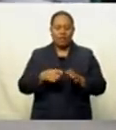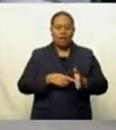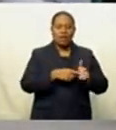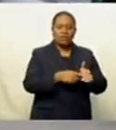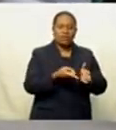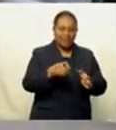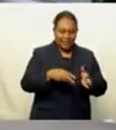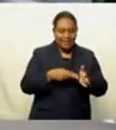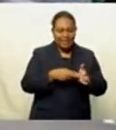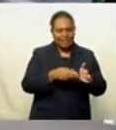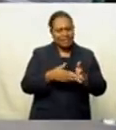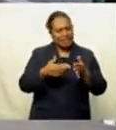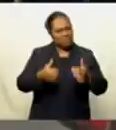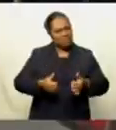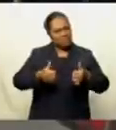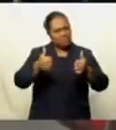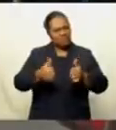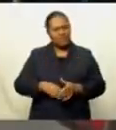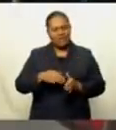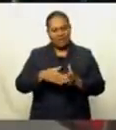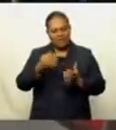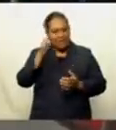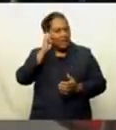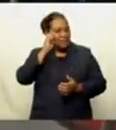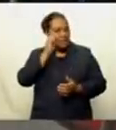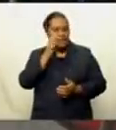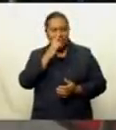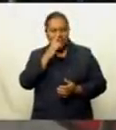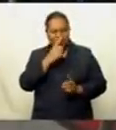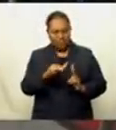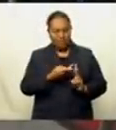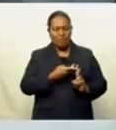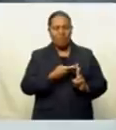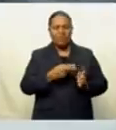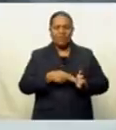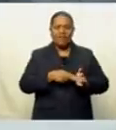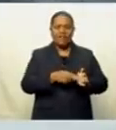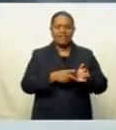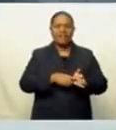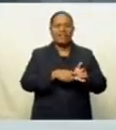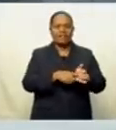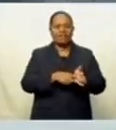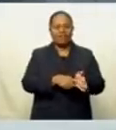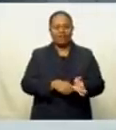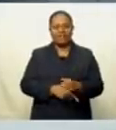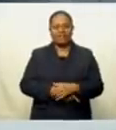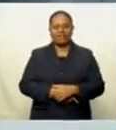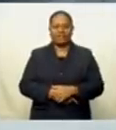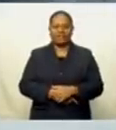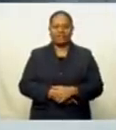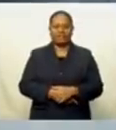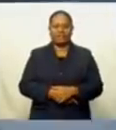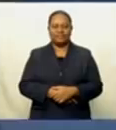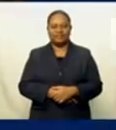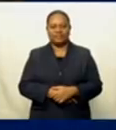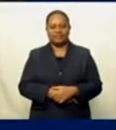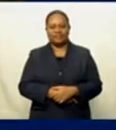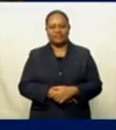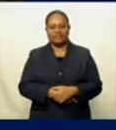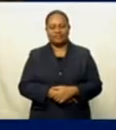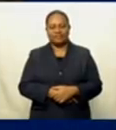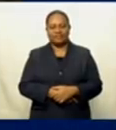businesses as they can expect customers from both areas. Felipe Naikaso, FBC News.